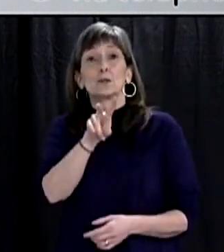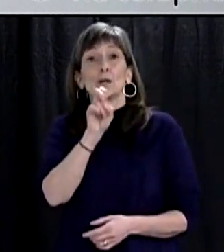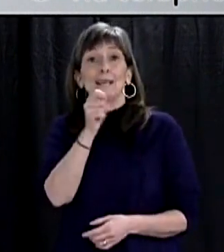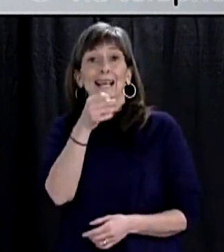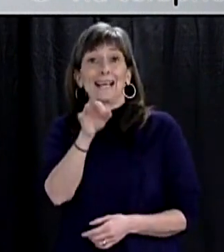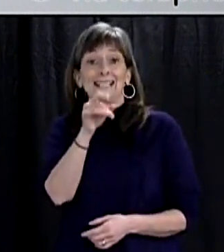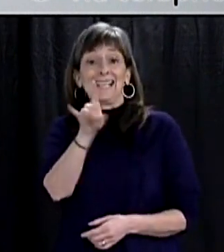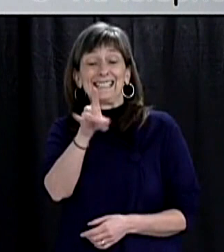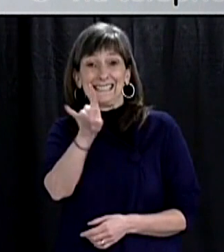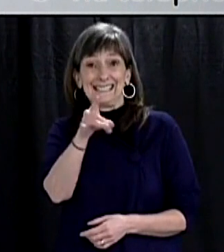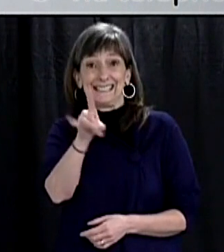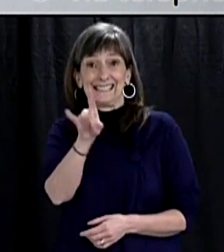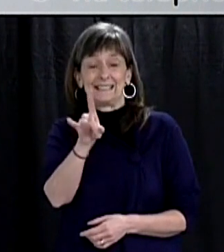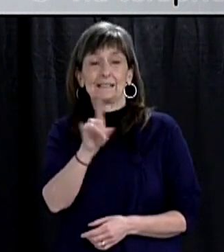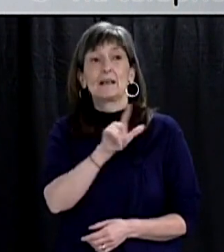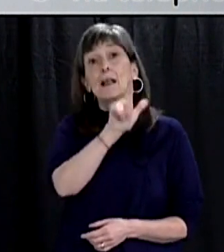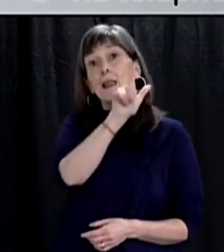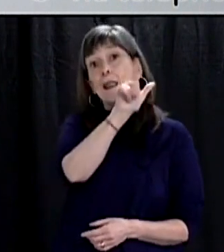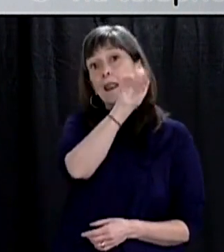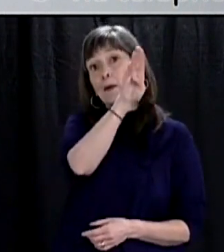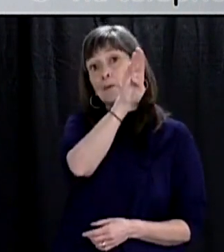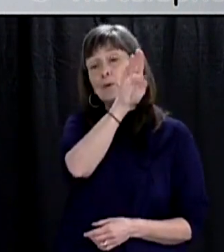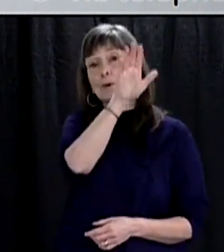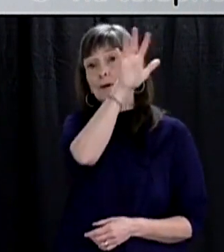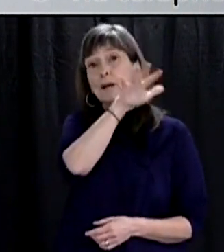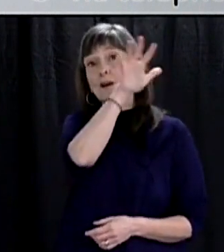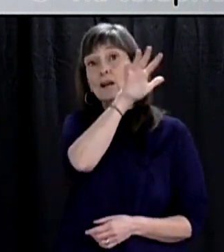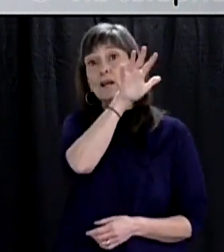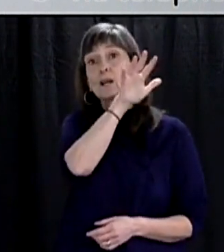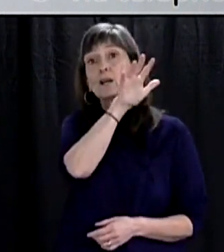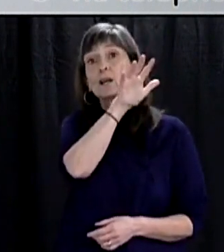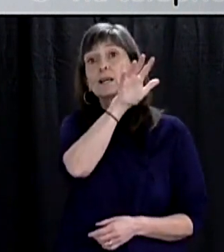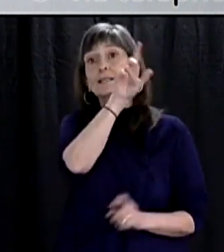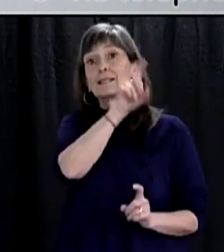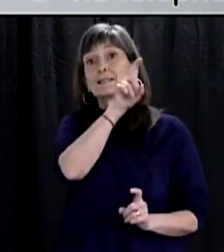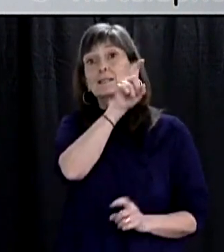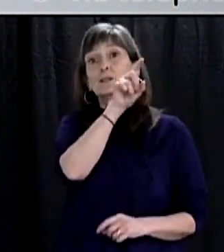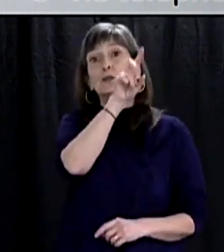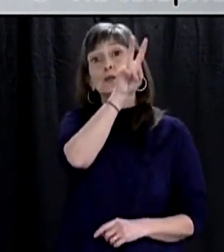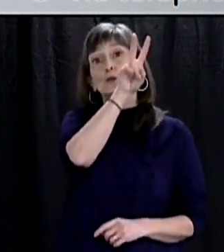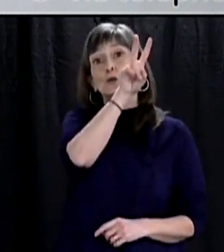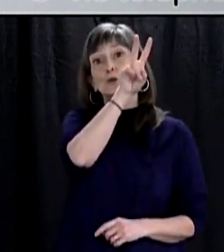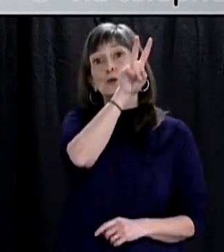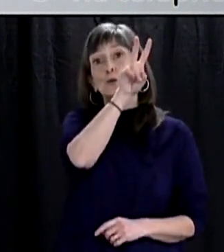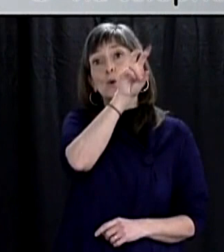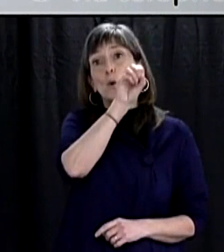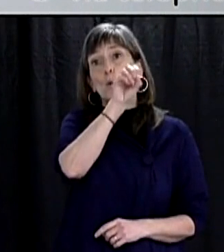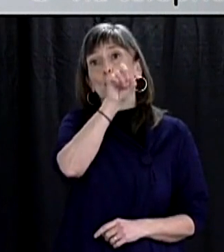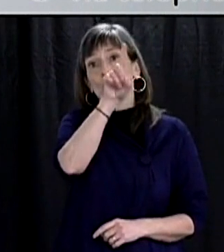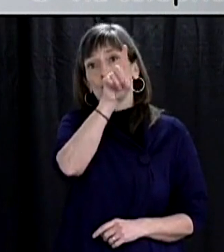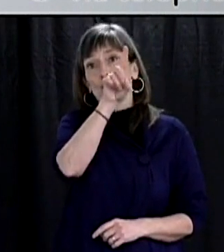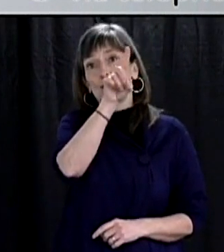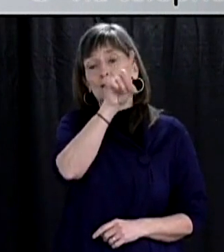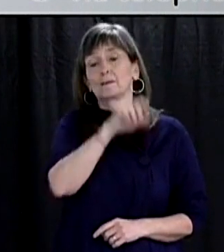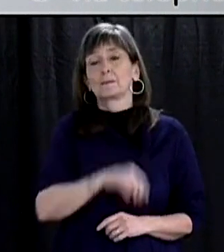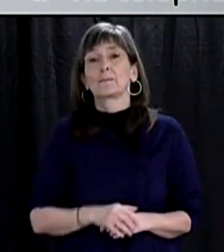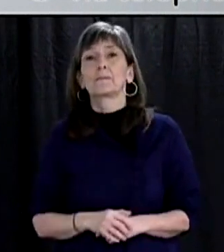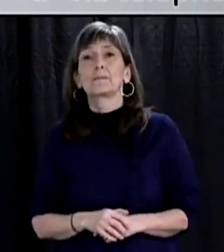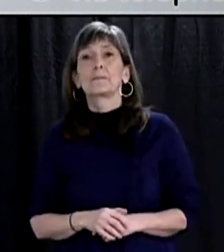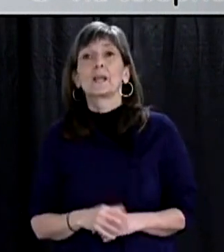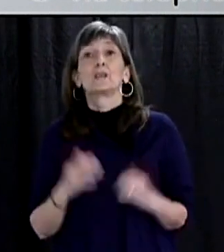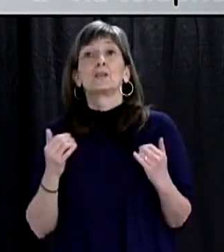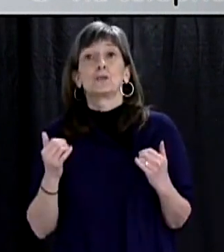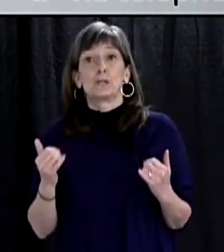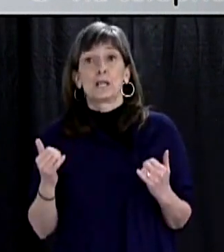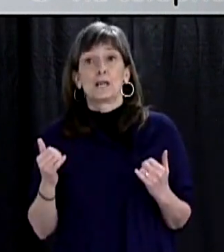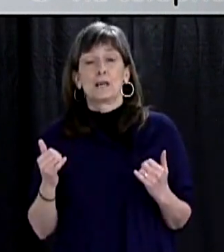people. And Labrador-Granville Health has tested 201 people. Today, I have advised the Minister of Health and Community